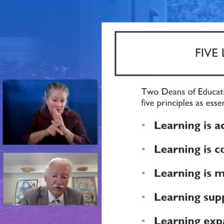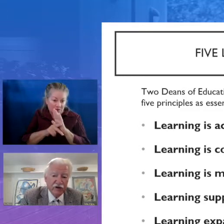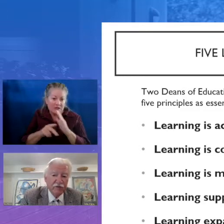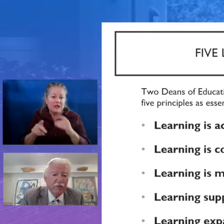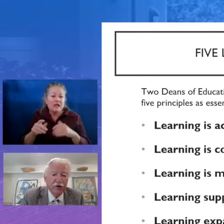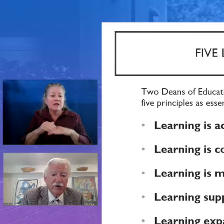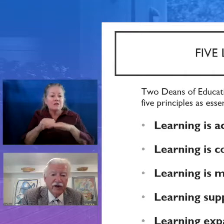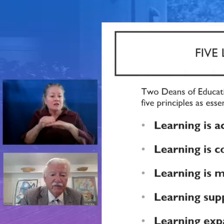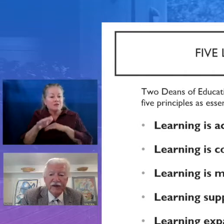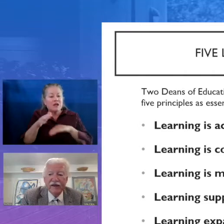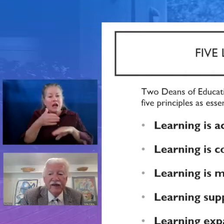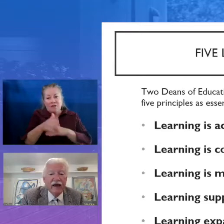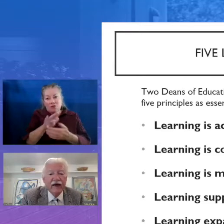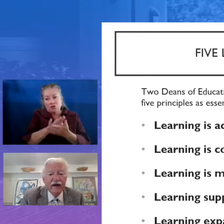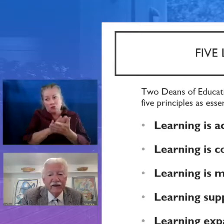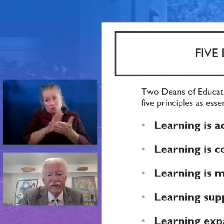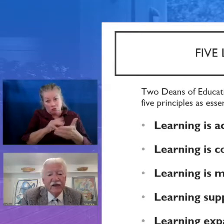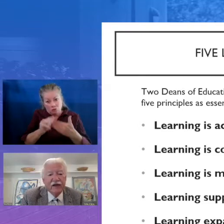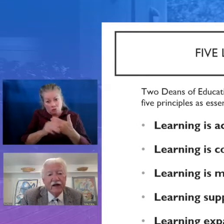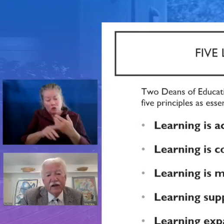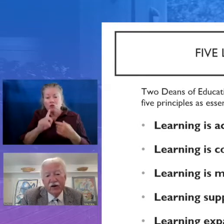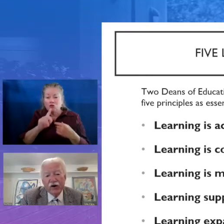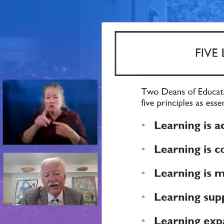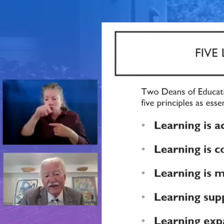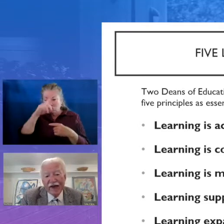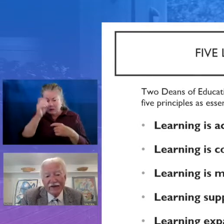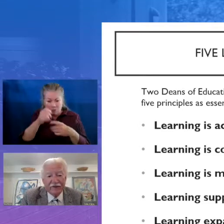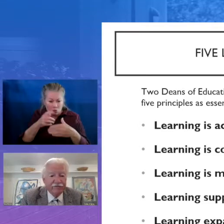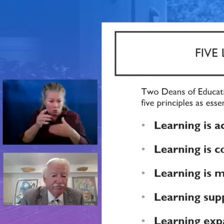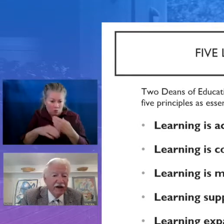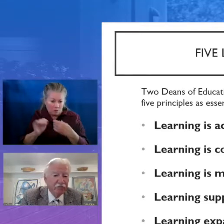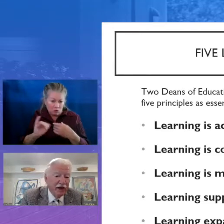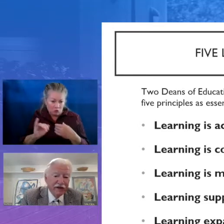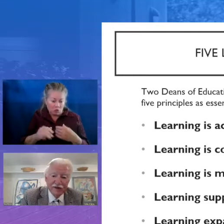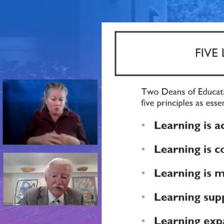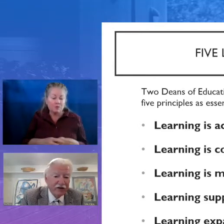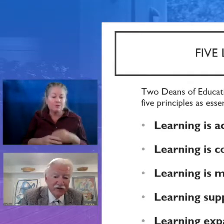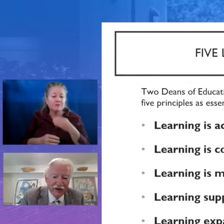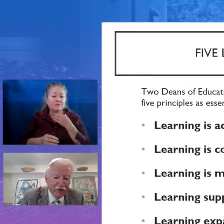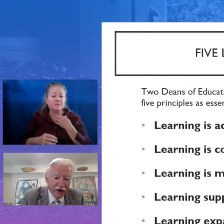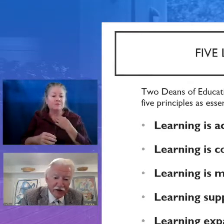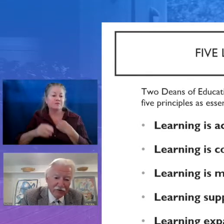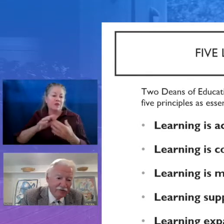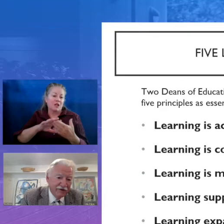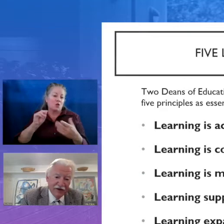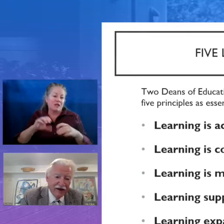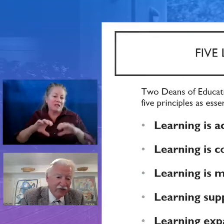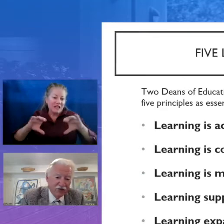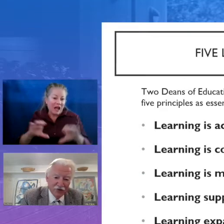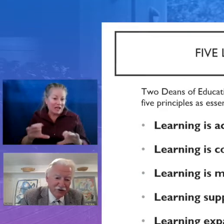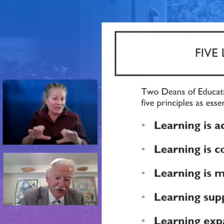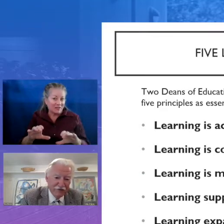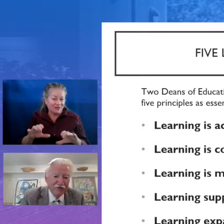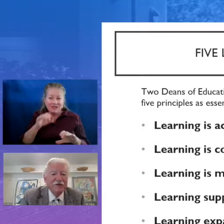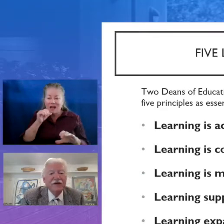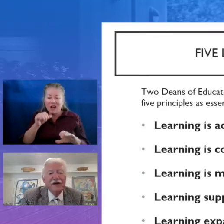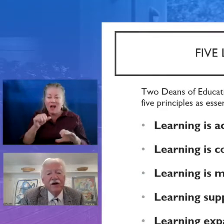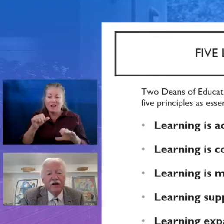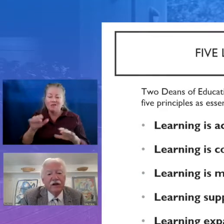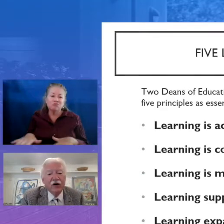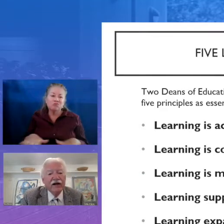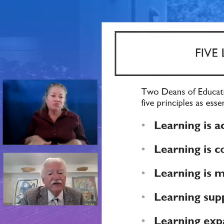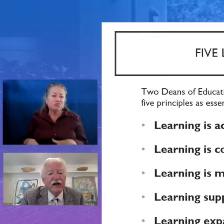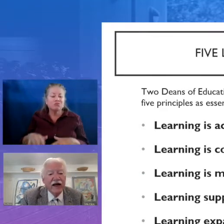too, for summer programs. And that is learning is active, not passive, not sitting around in after-school and summers.